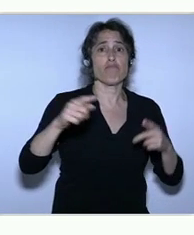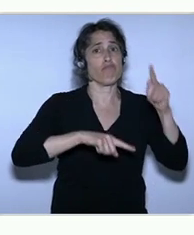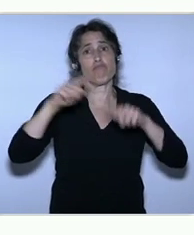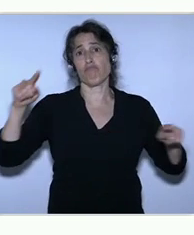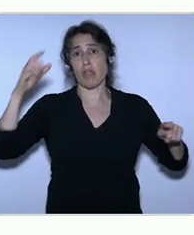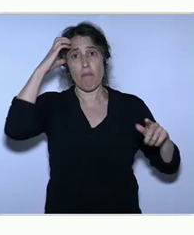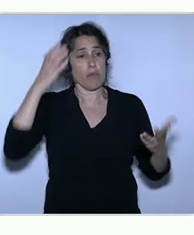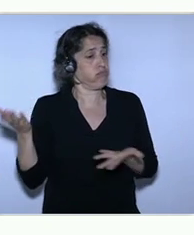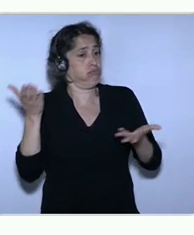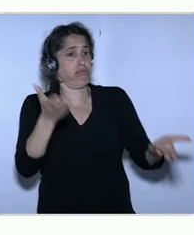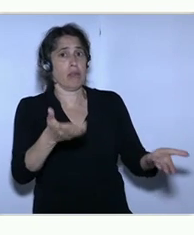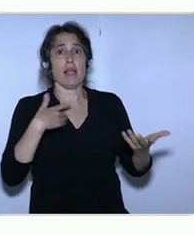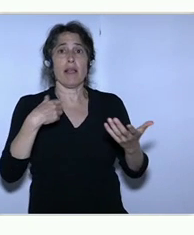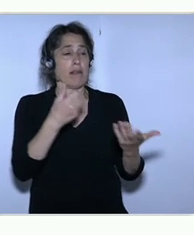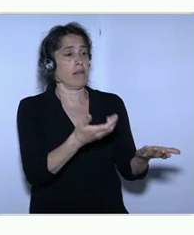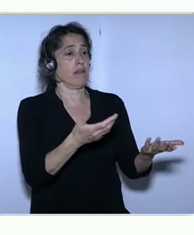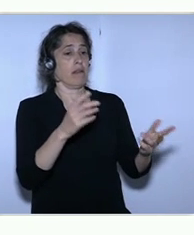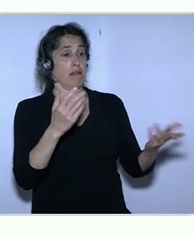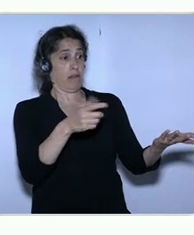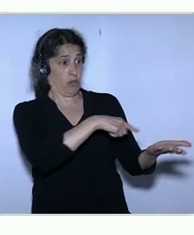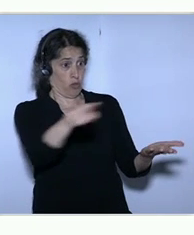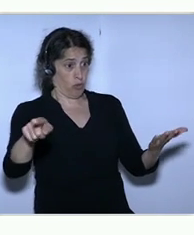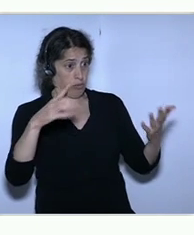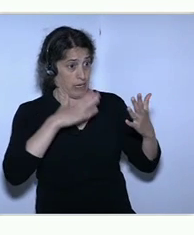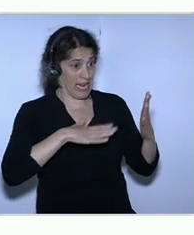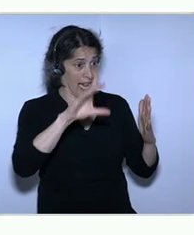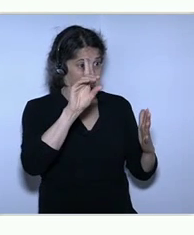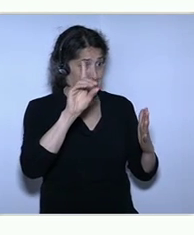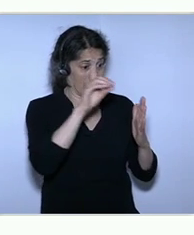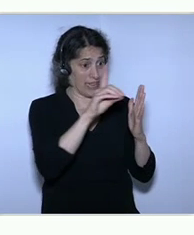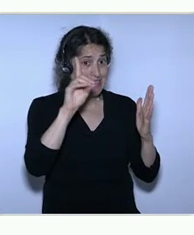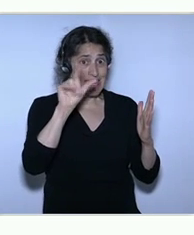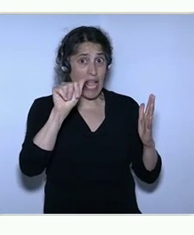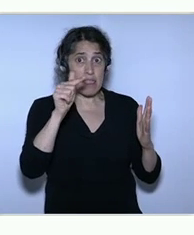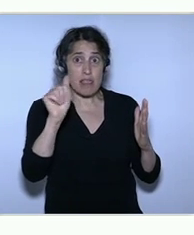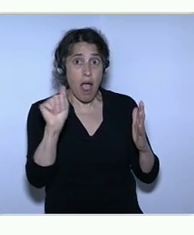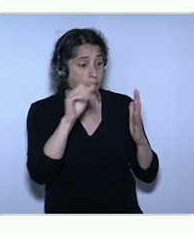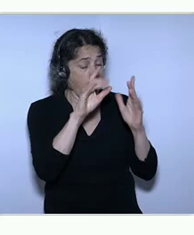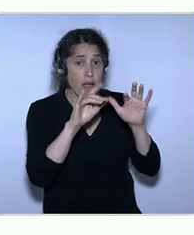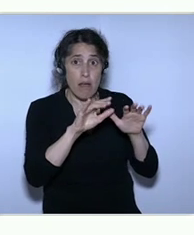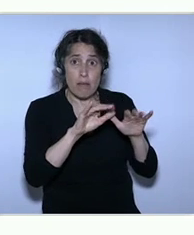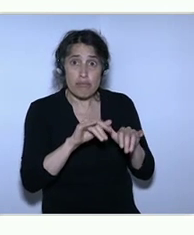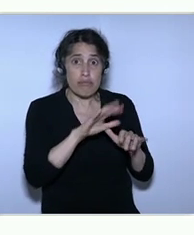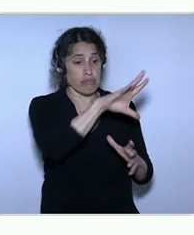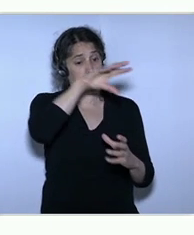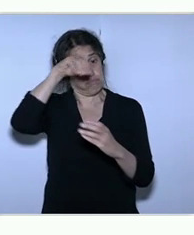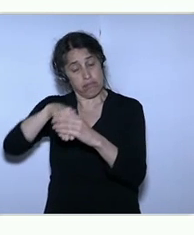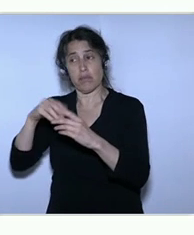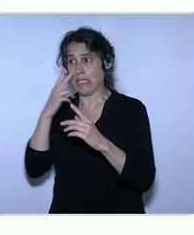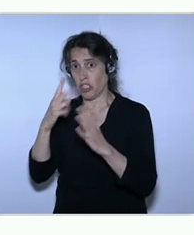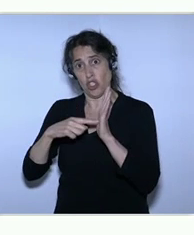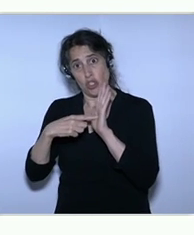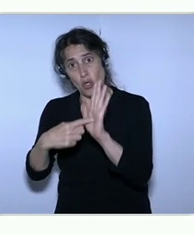to see them tomorrow at a number of the sessions, the workshops here tomorrow. They'll be people there who are able to, in real time,